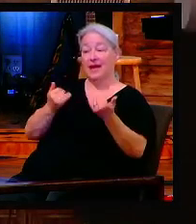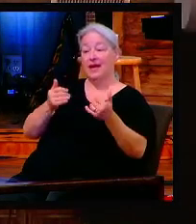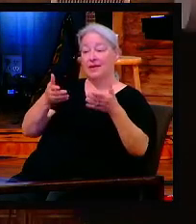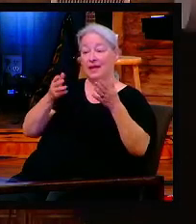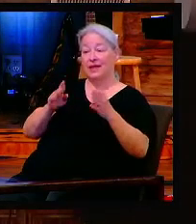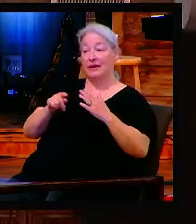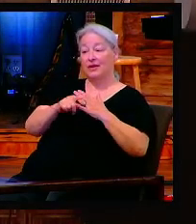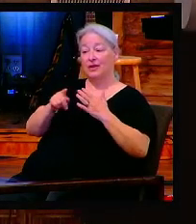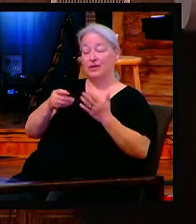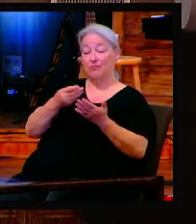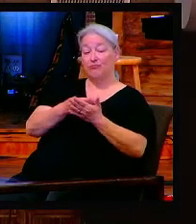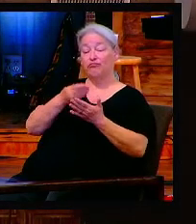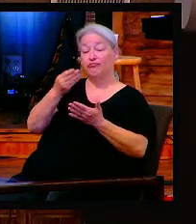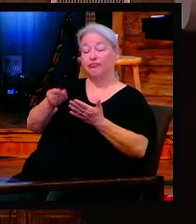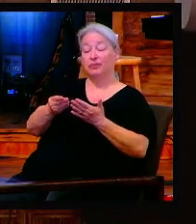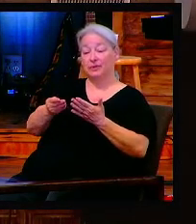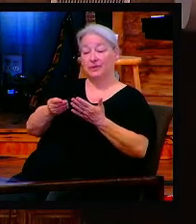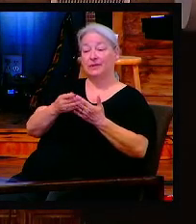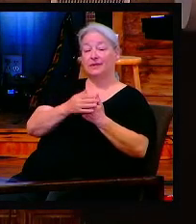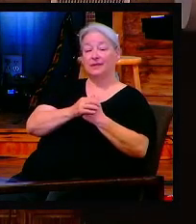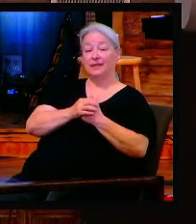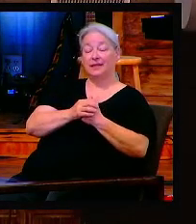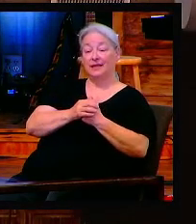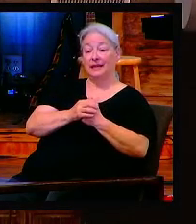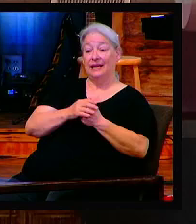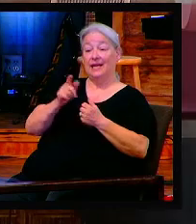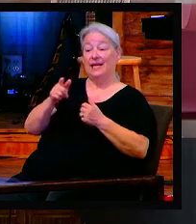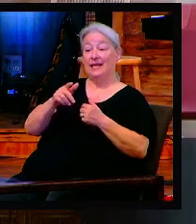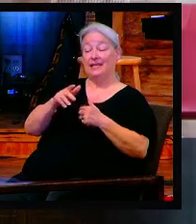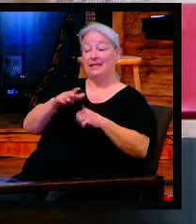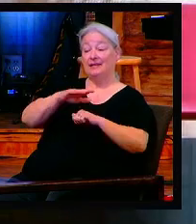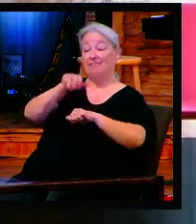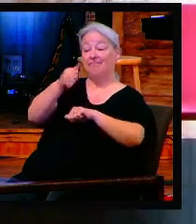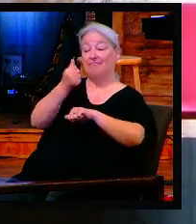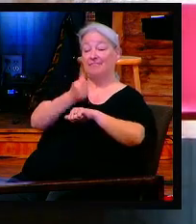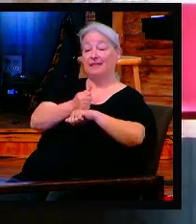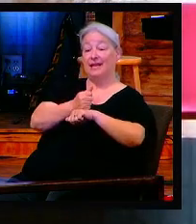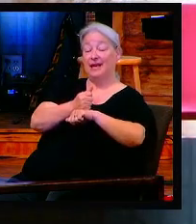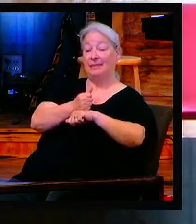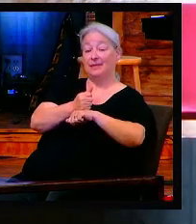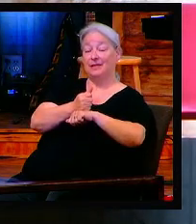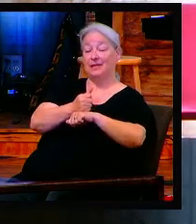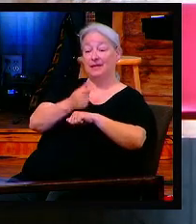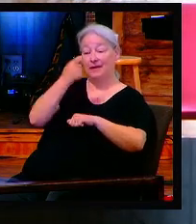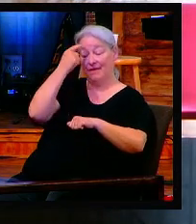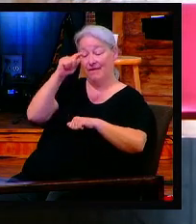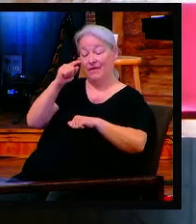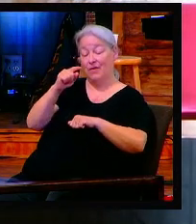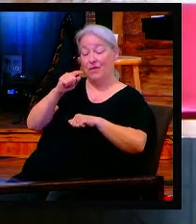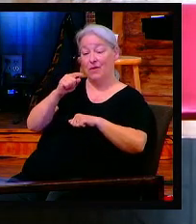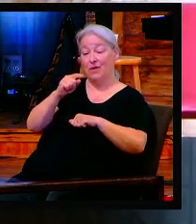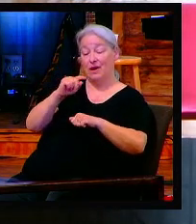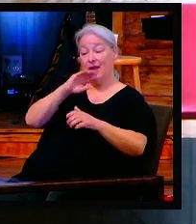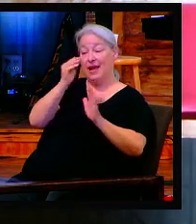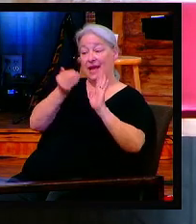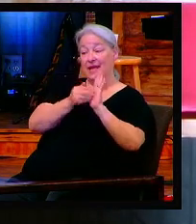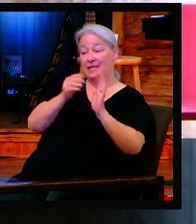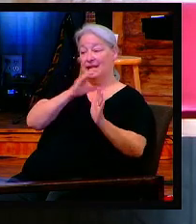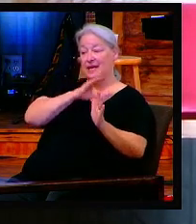It is setting the stage for the Antichrist to put the mark in the right hand or the forehead. You know why it's probably going to go to the forehead?